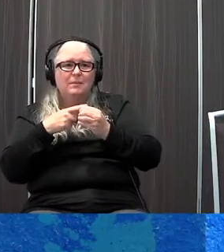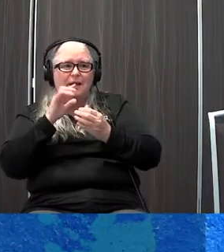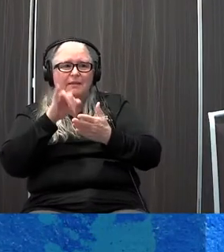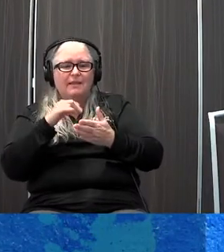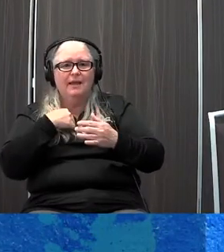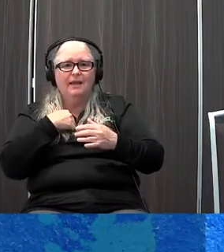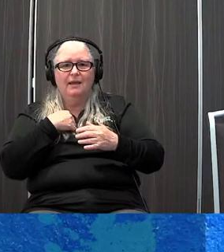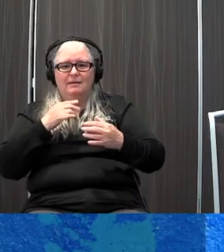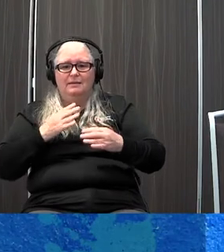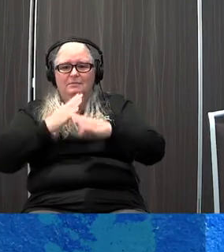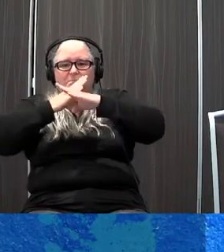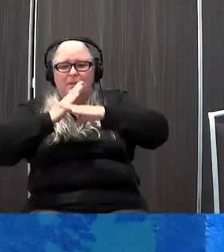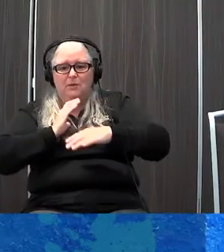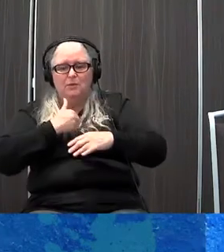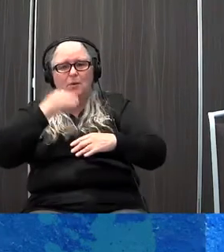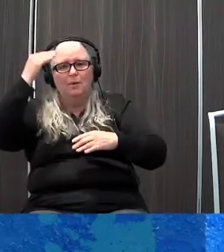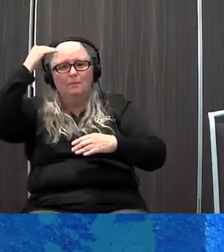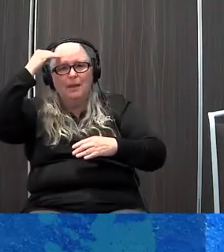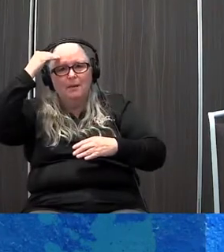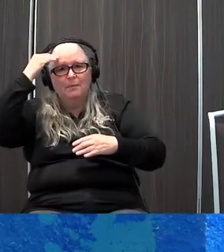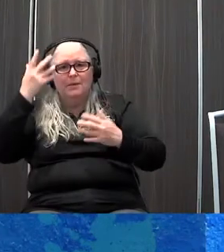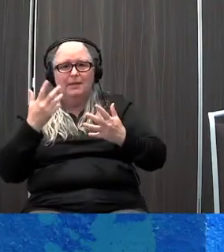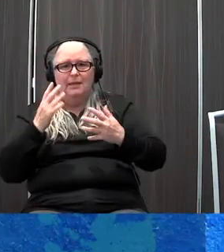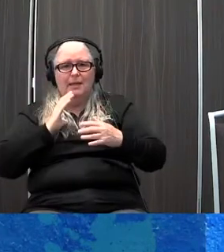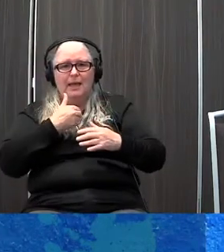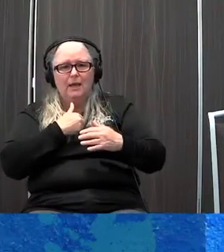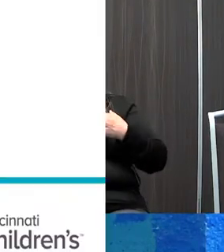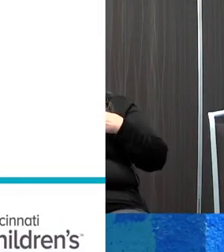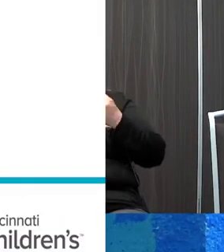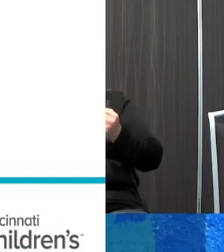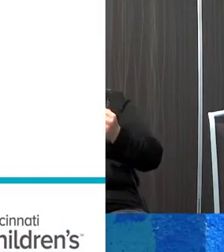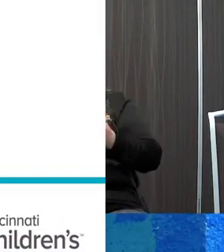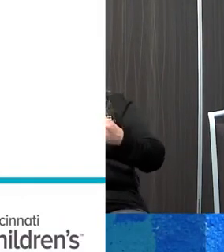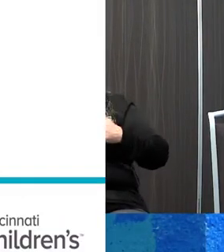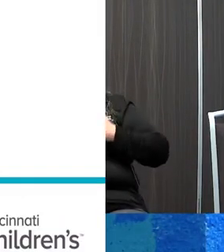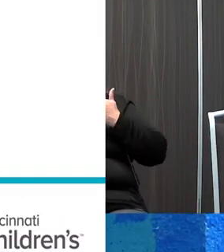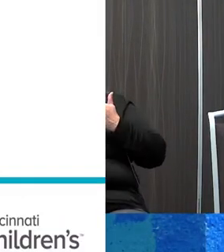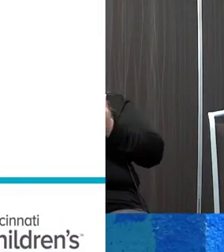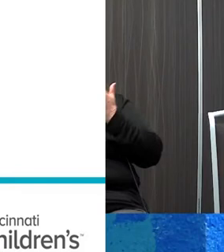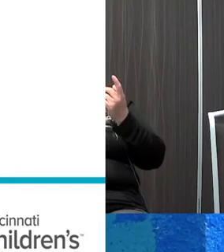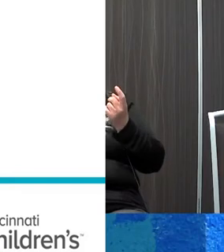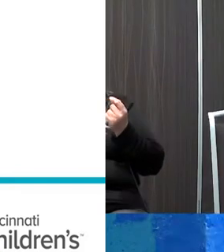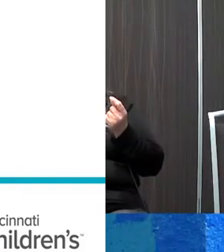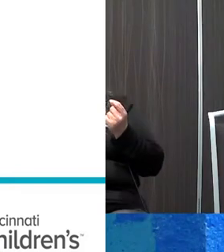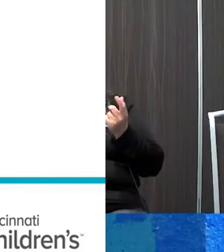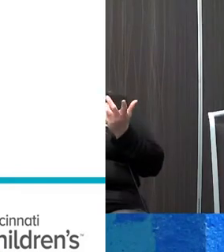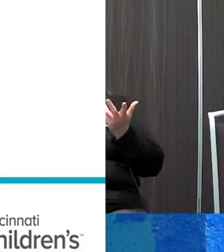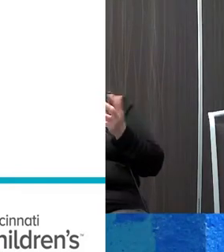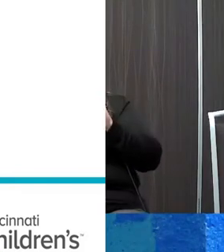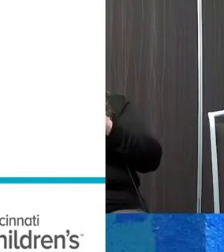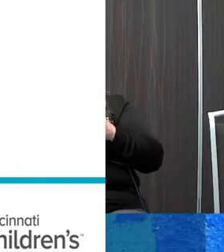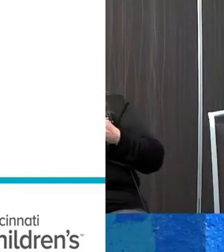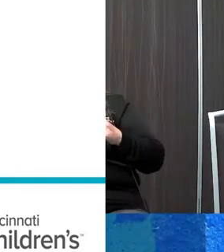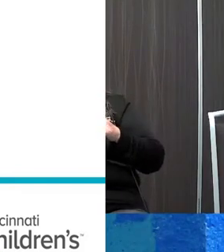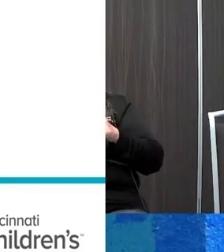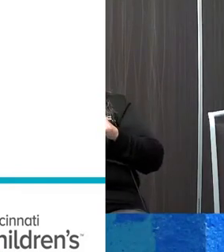memory, our learning, our immune system, and it really impacts our lives. So what do we do, right? How do we impact our lives in a